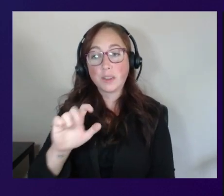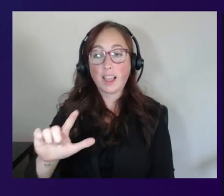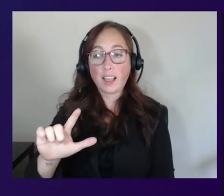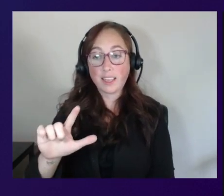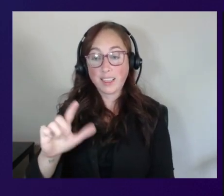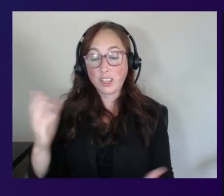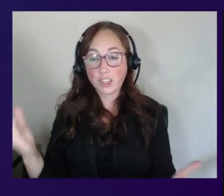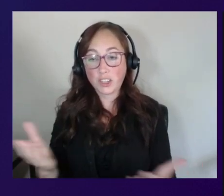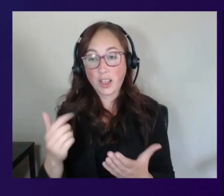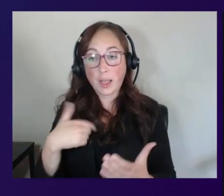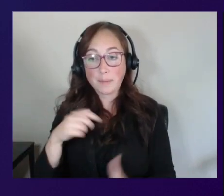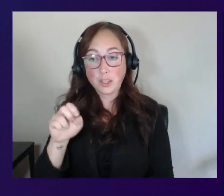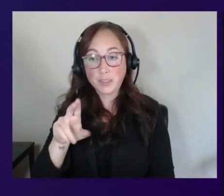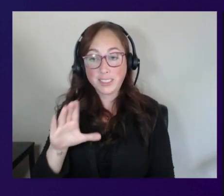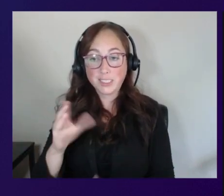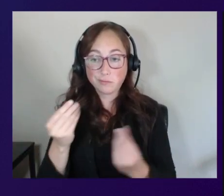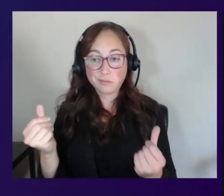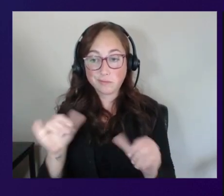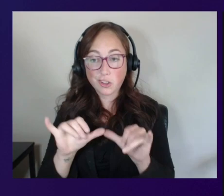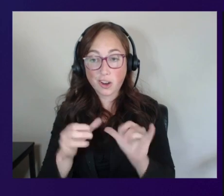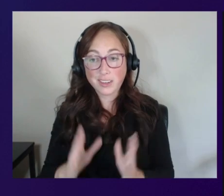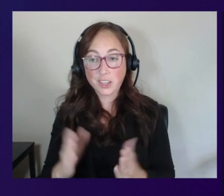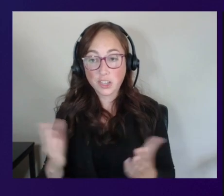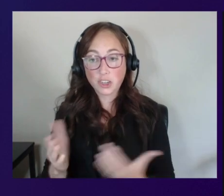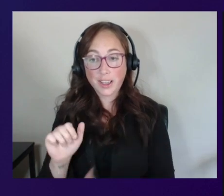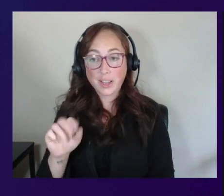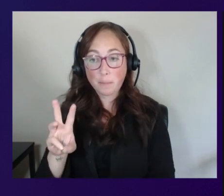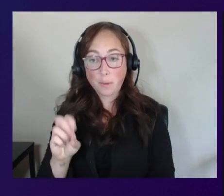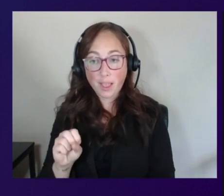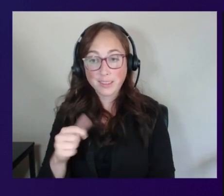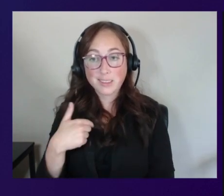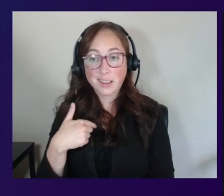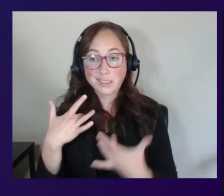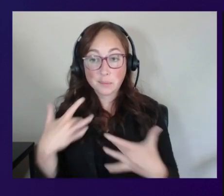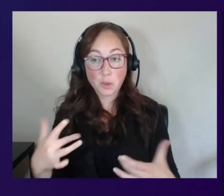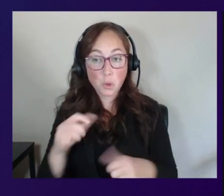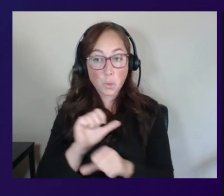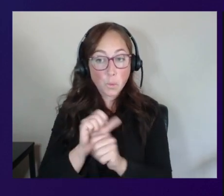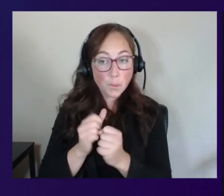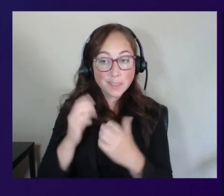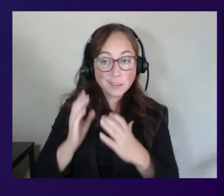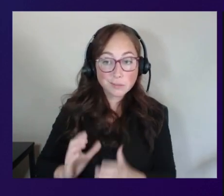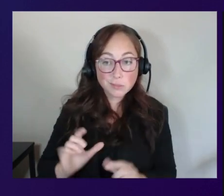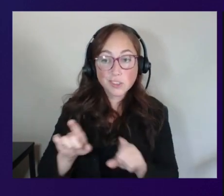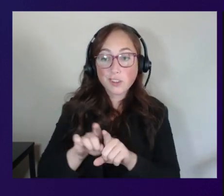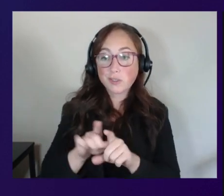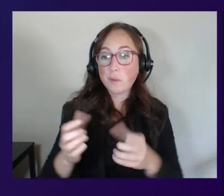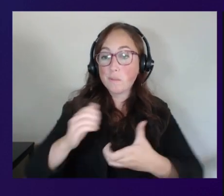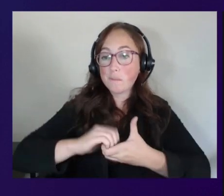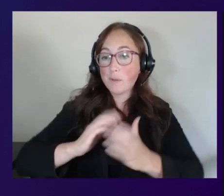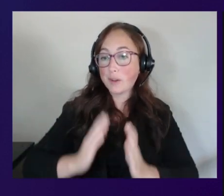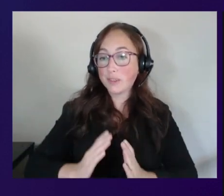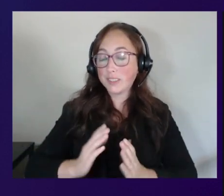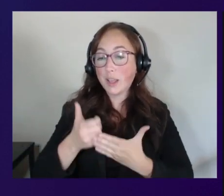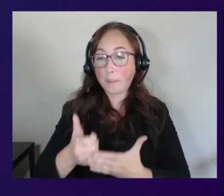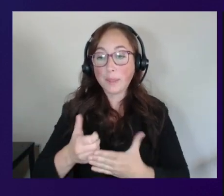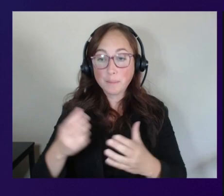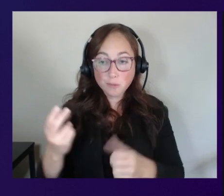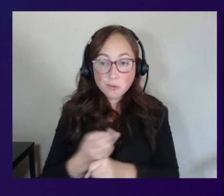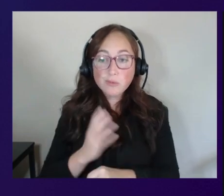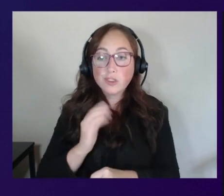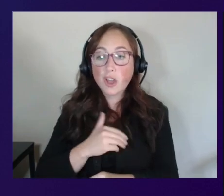computing solutions architect here at AWS I primarily work with customers as well as partners to help them adopt our AWS UC services